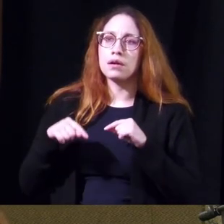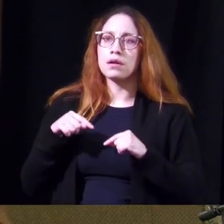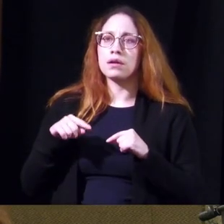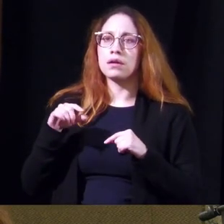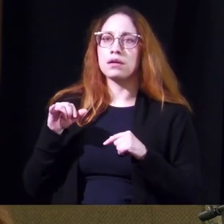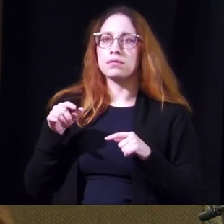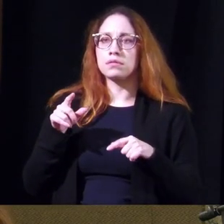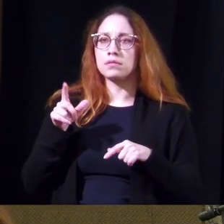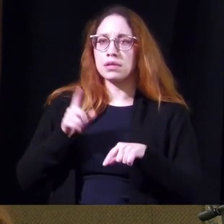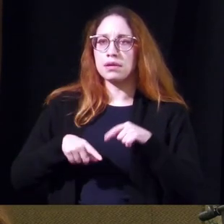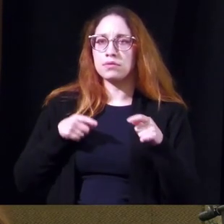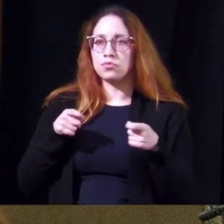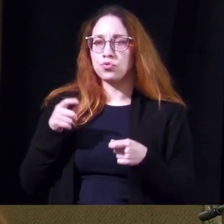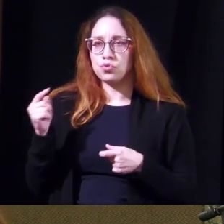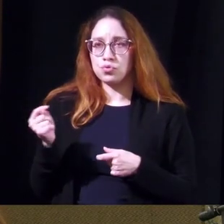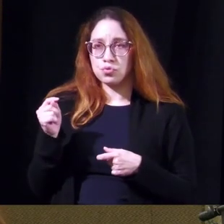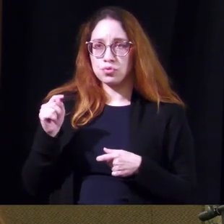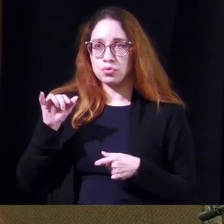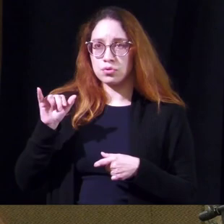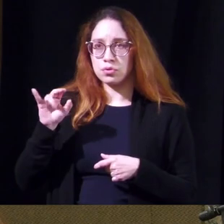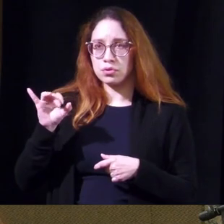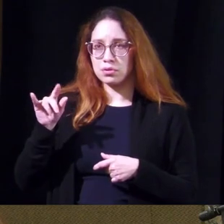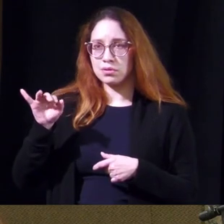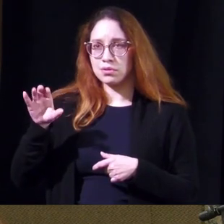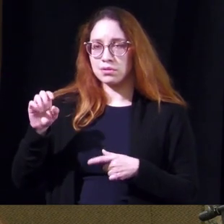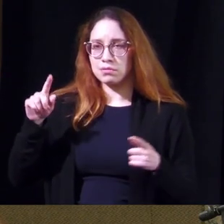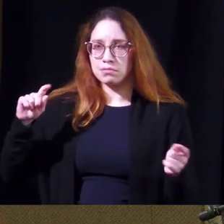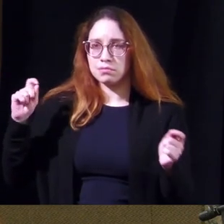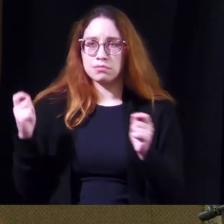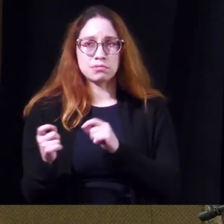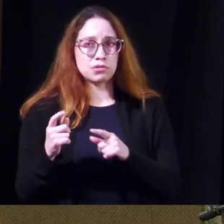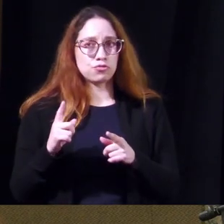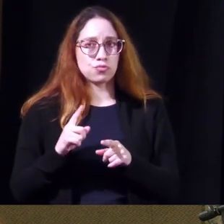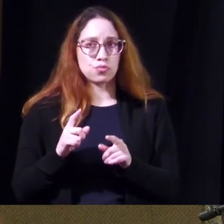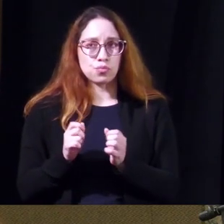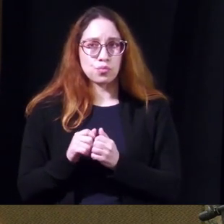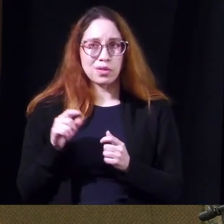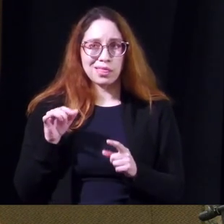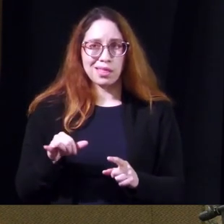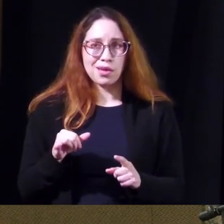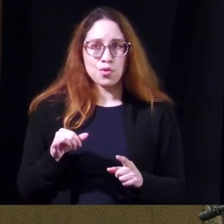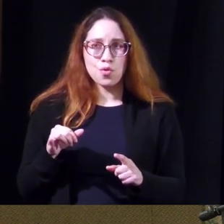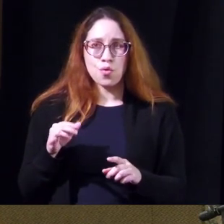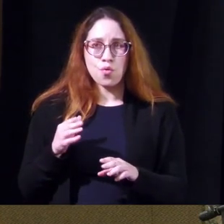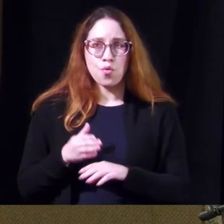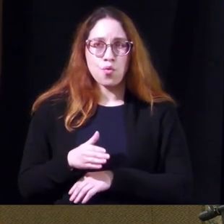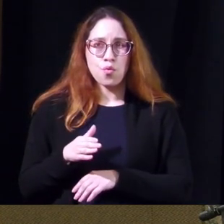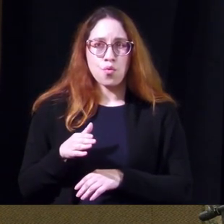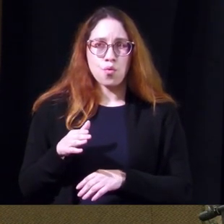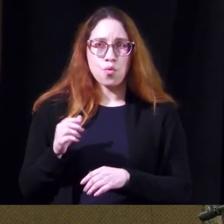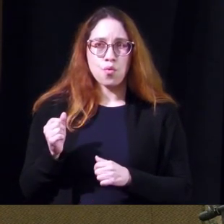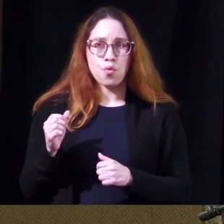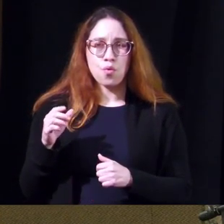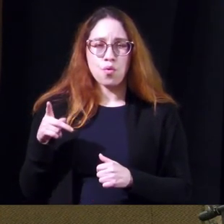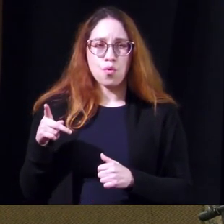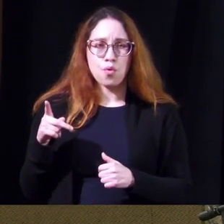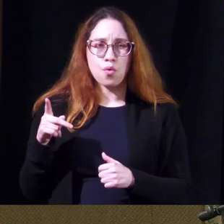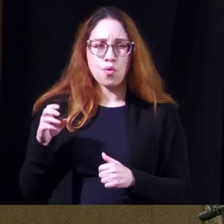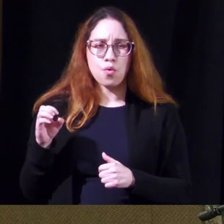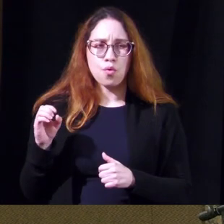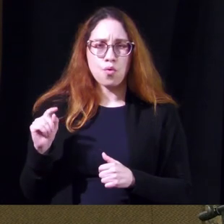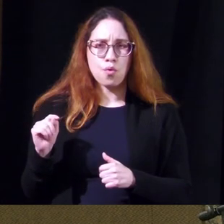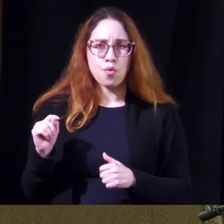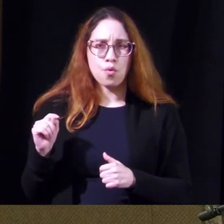incontinence are there any significant changes in incontinence or post for post-menopausal